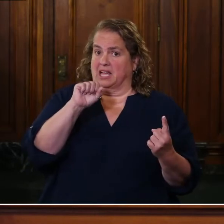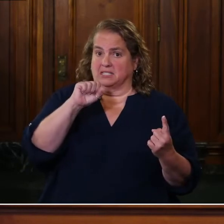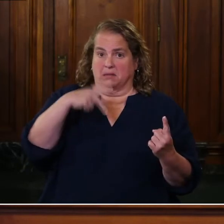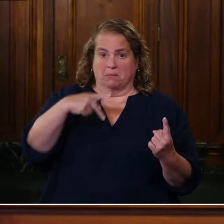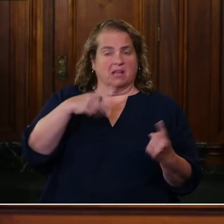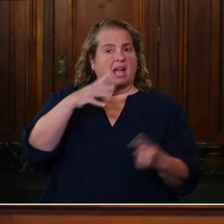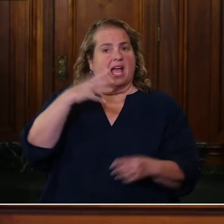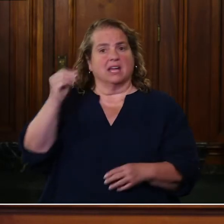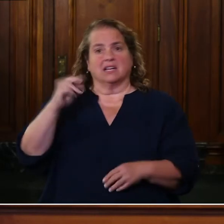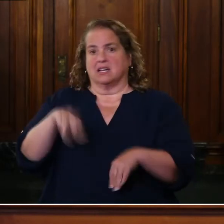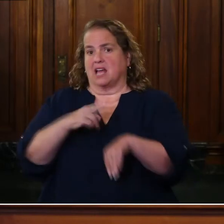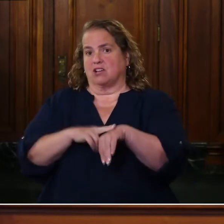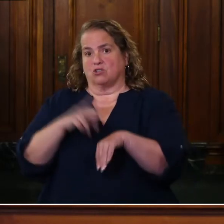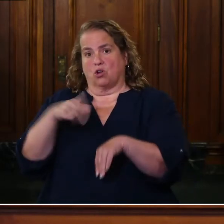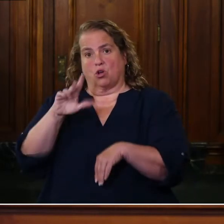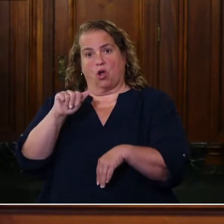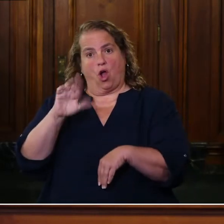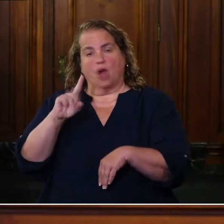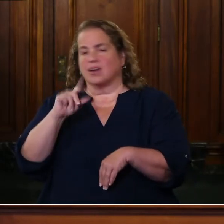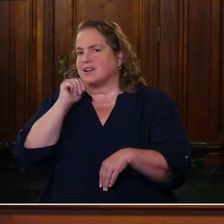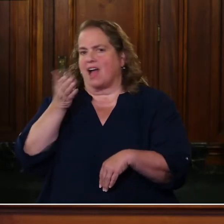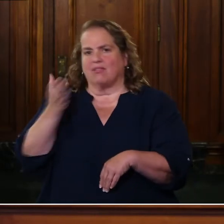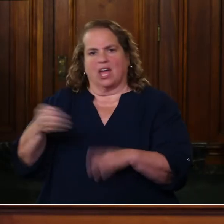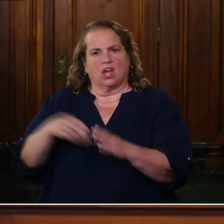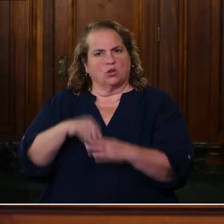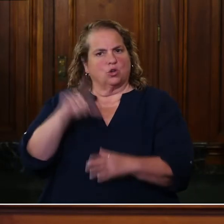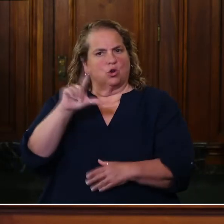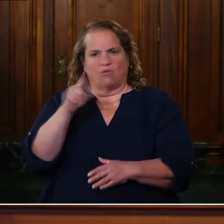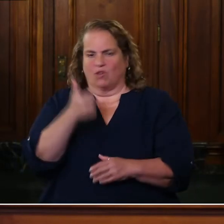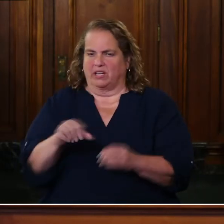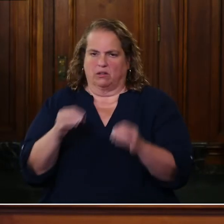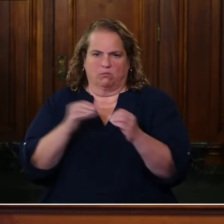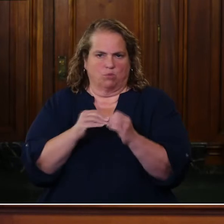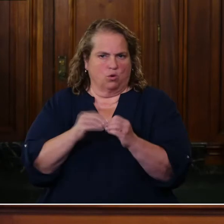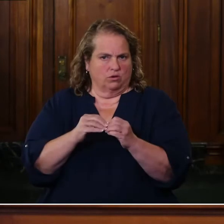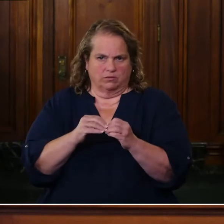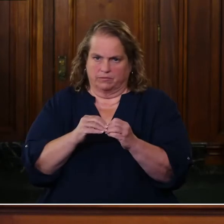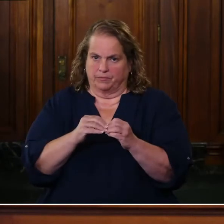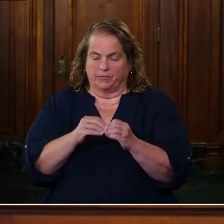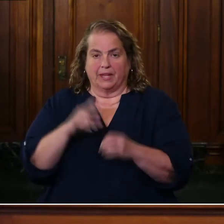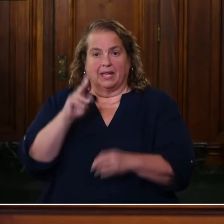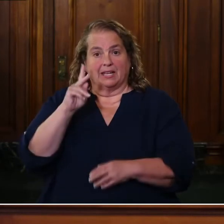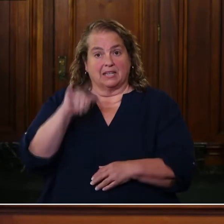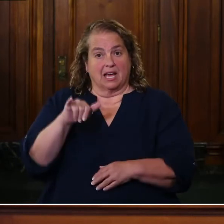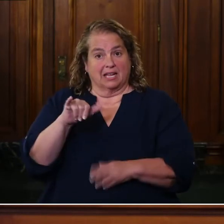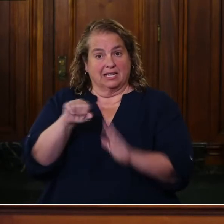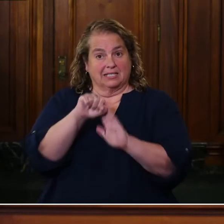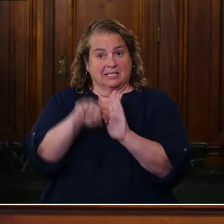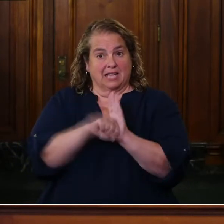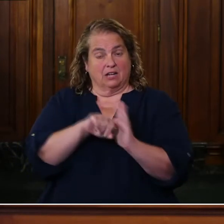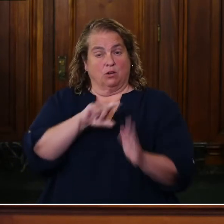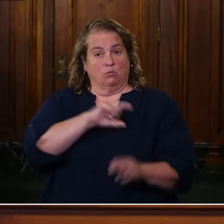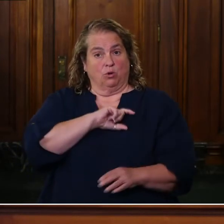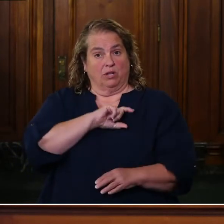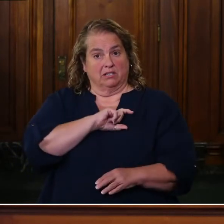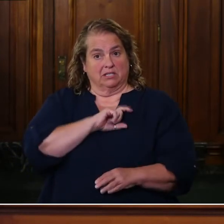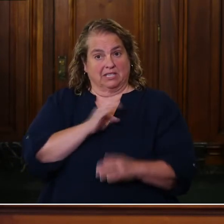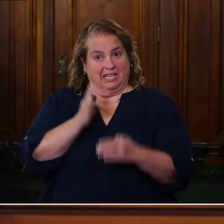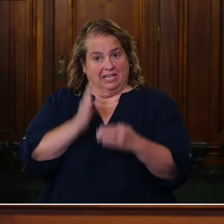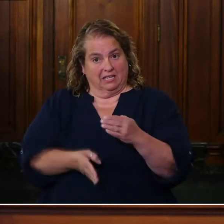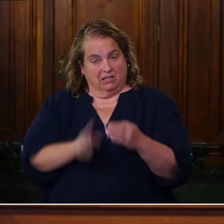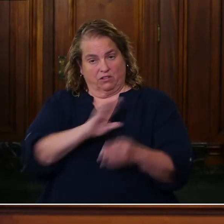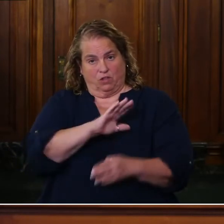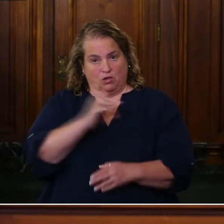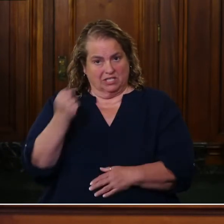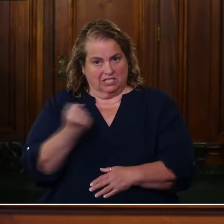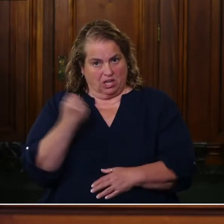are stationed in Louisville any longer. The KSP ended its engagement Saturday